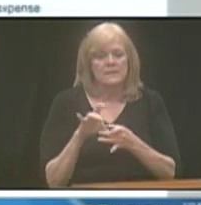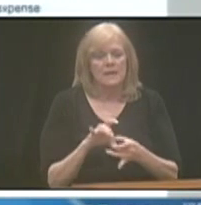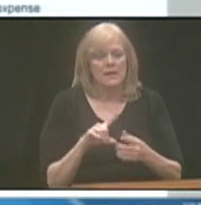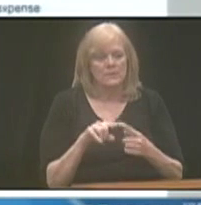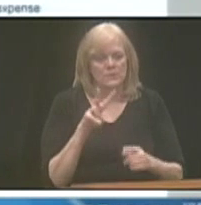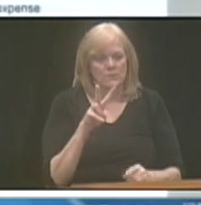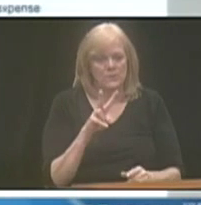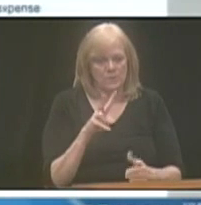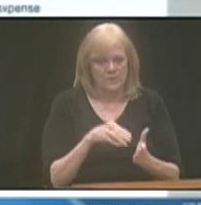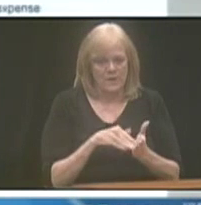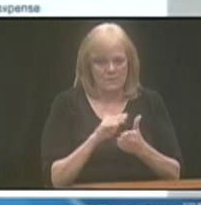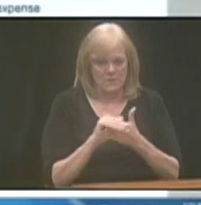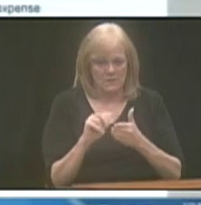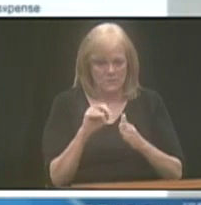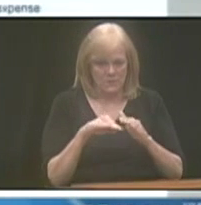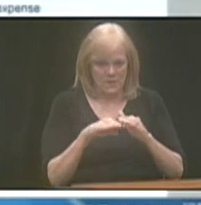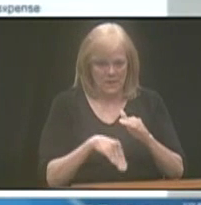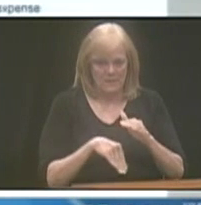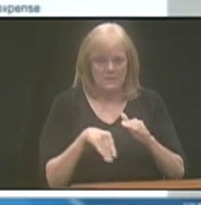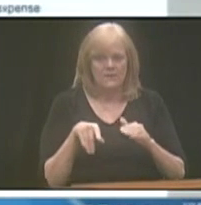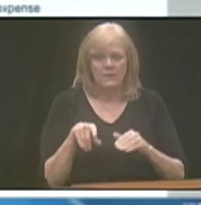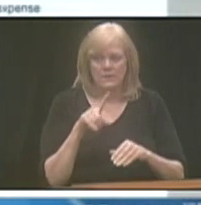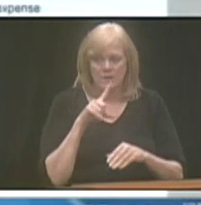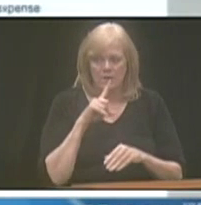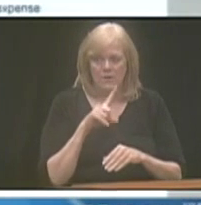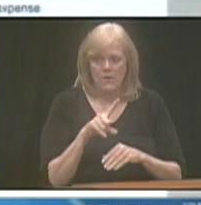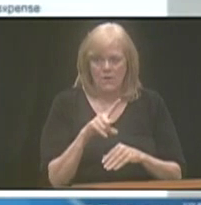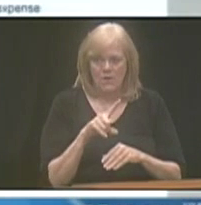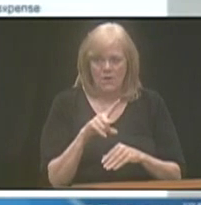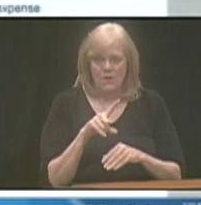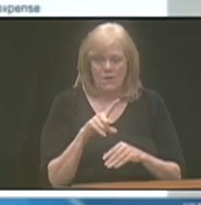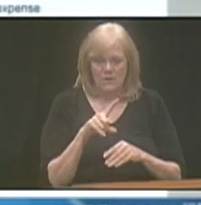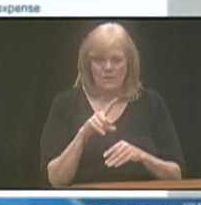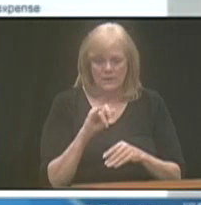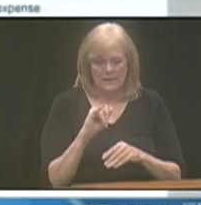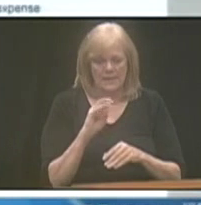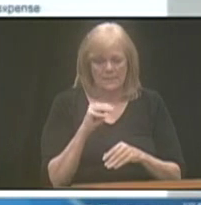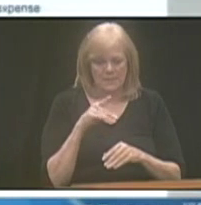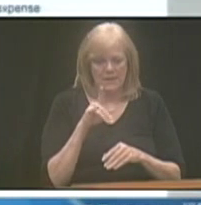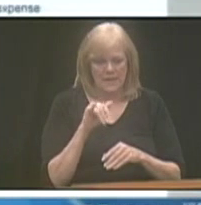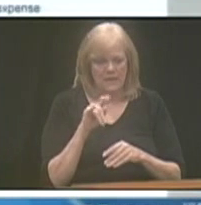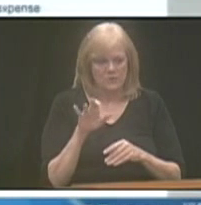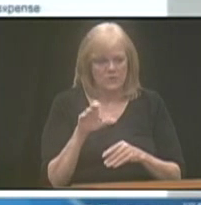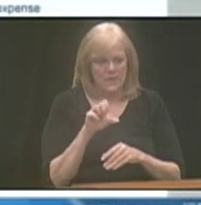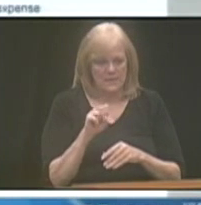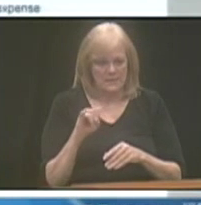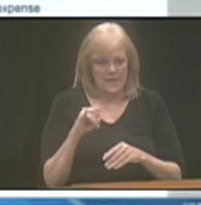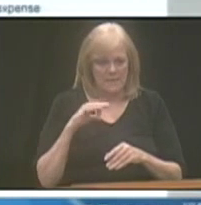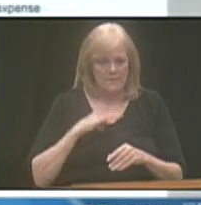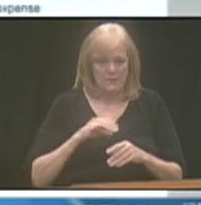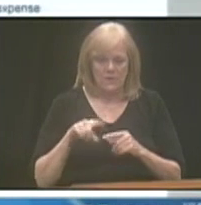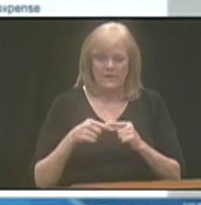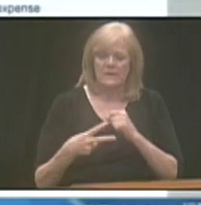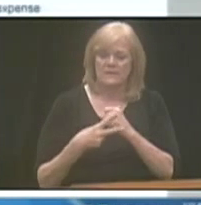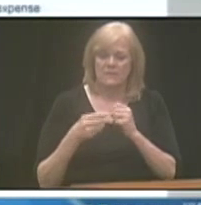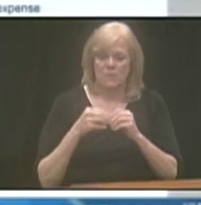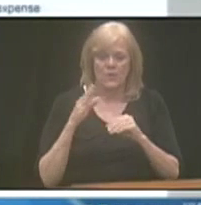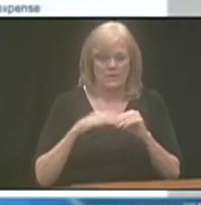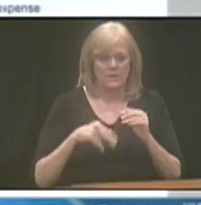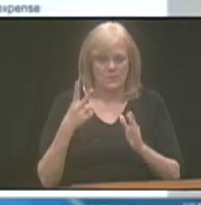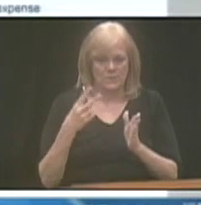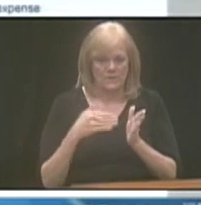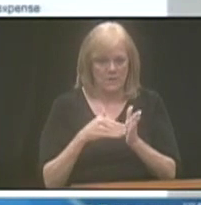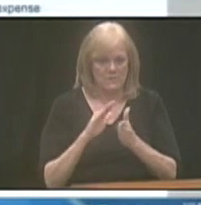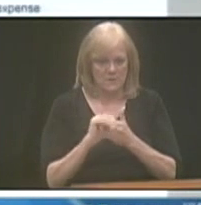to $2,000 or less, and there are implications to their SSI benefit when they save more than that $2